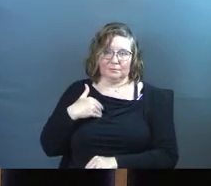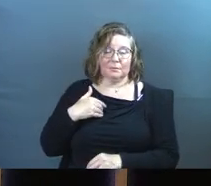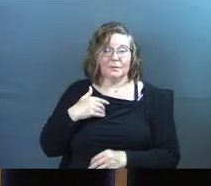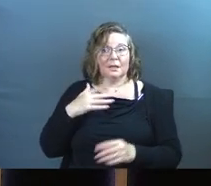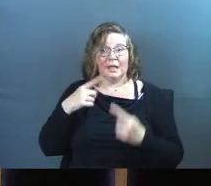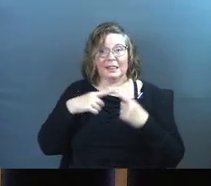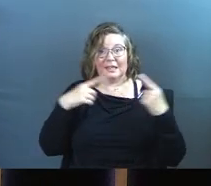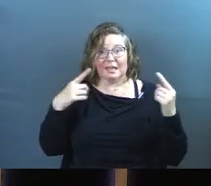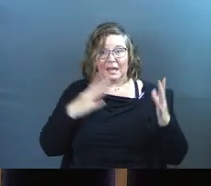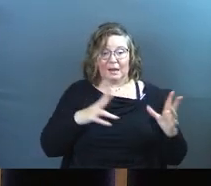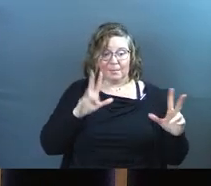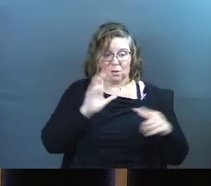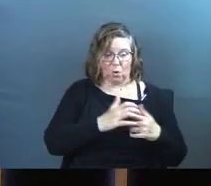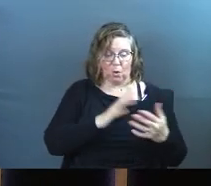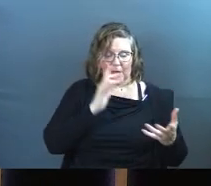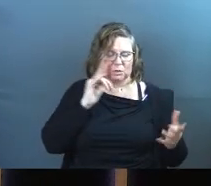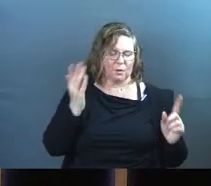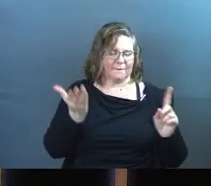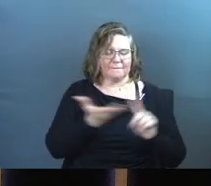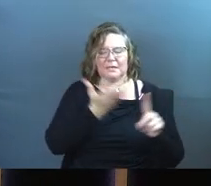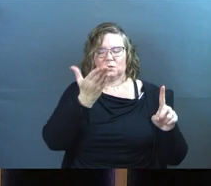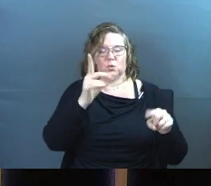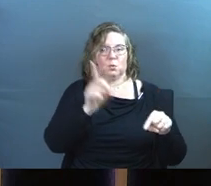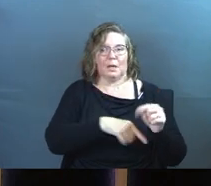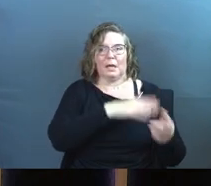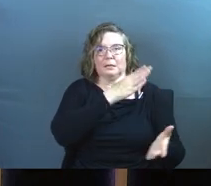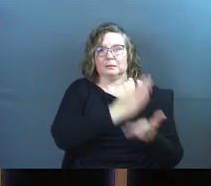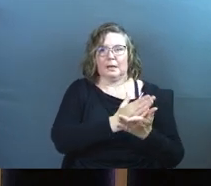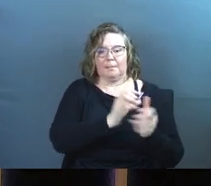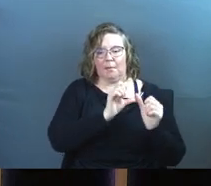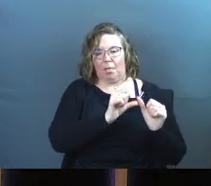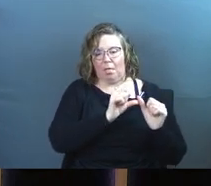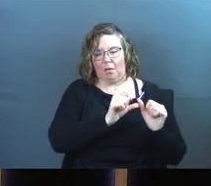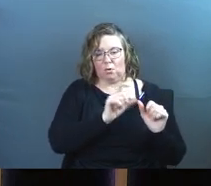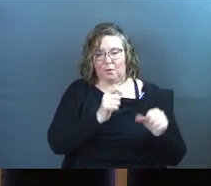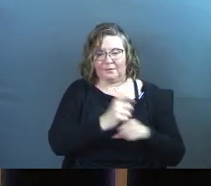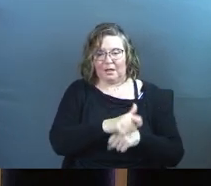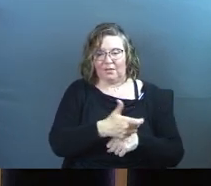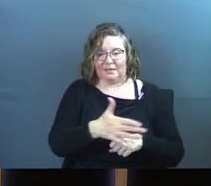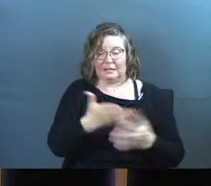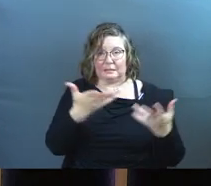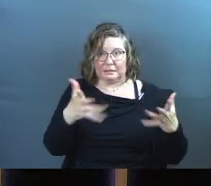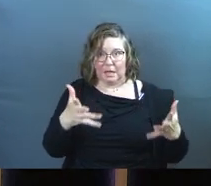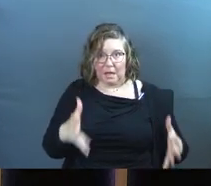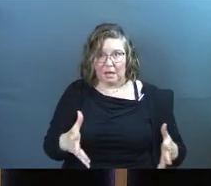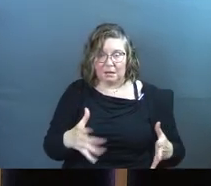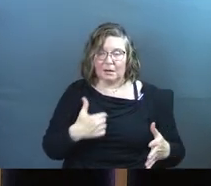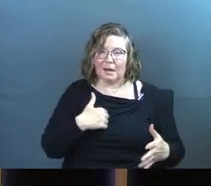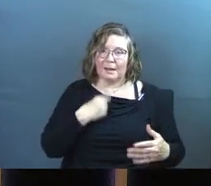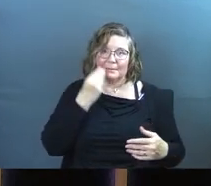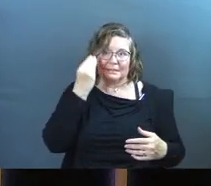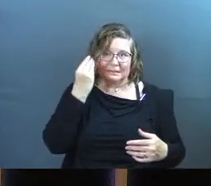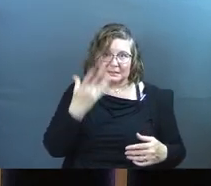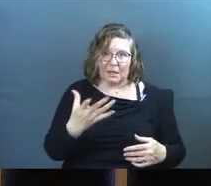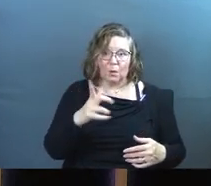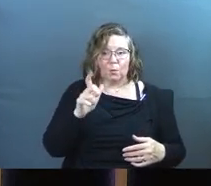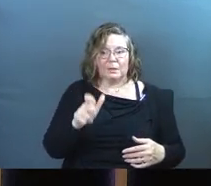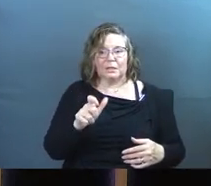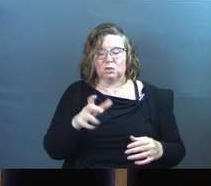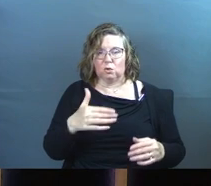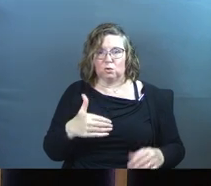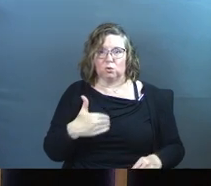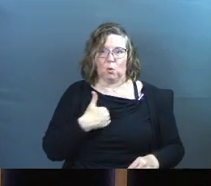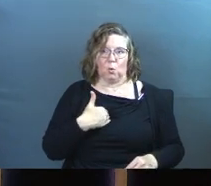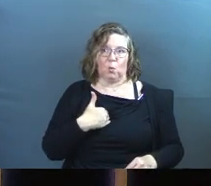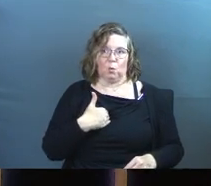The enemy in this culture has got you so convinced that you can't stop because you have to get these other things done. And I'm just telling you, we need your